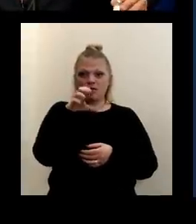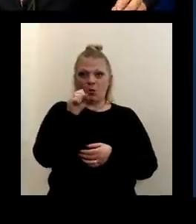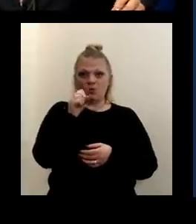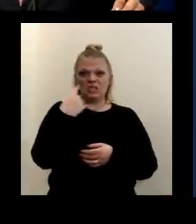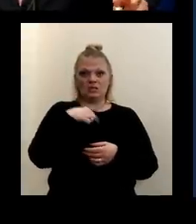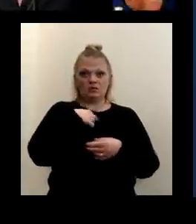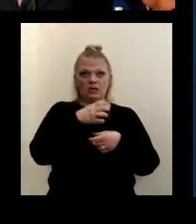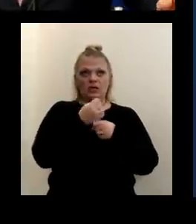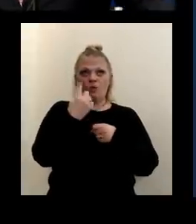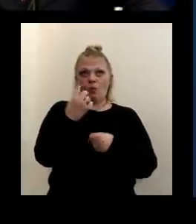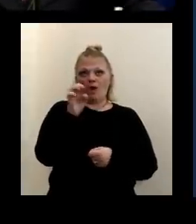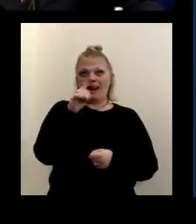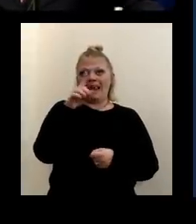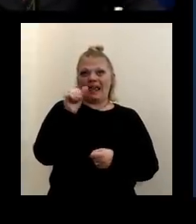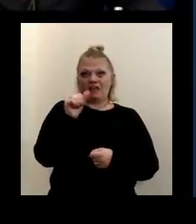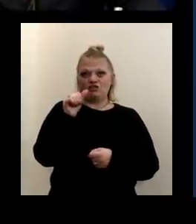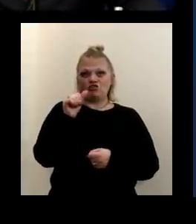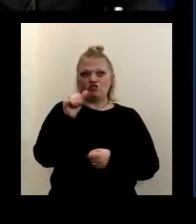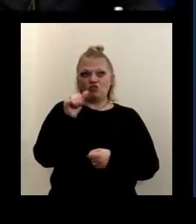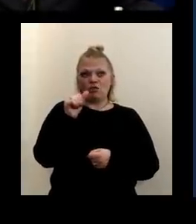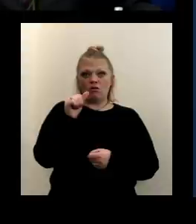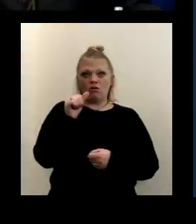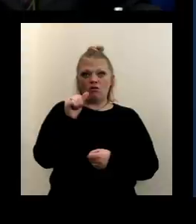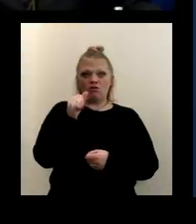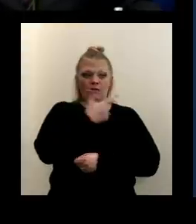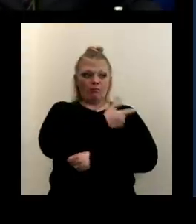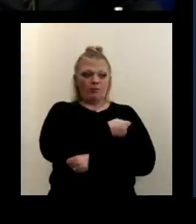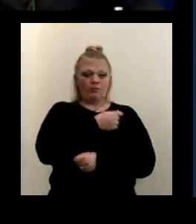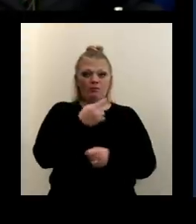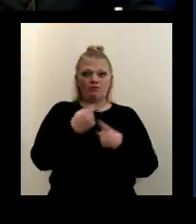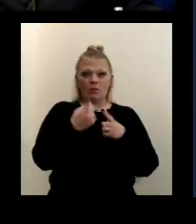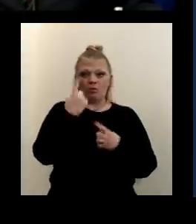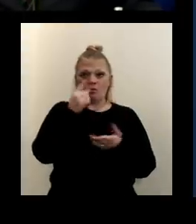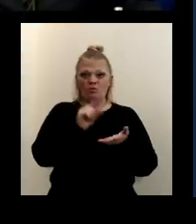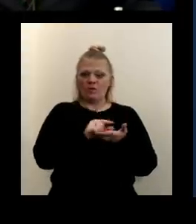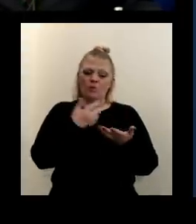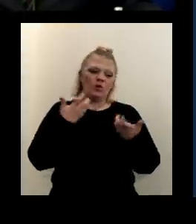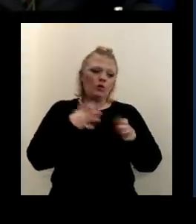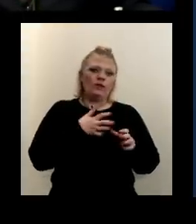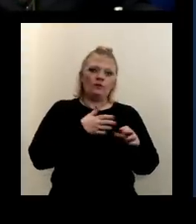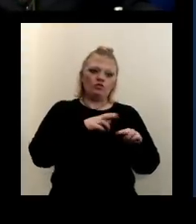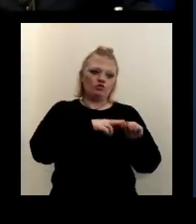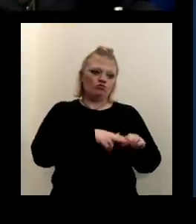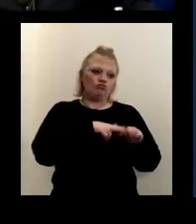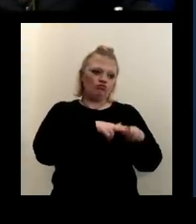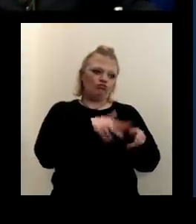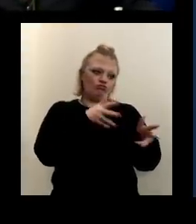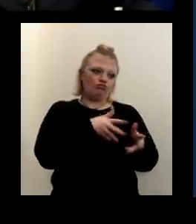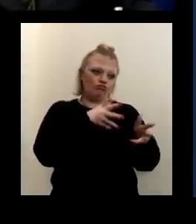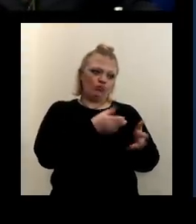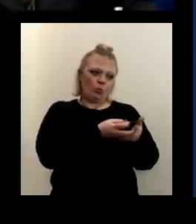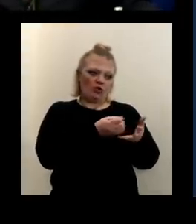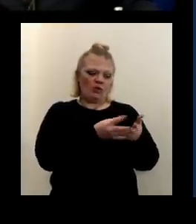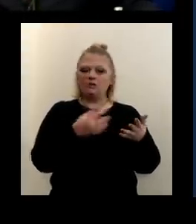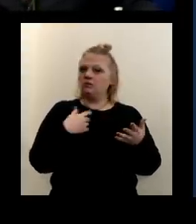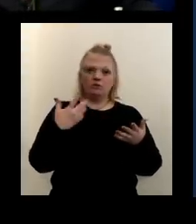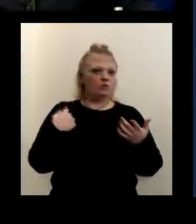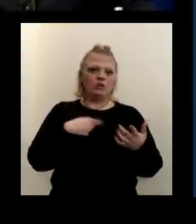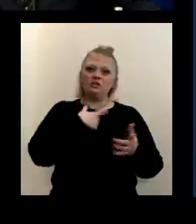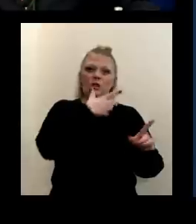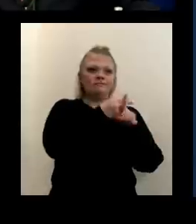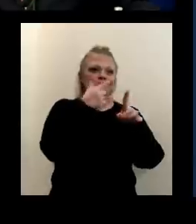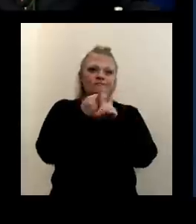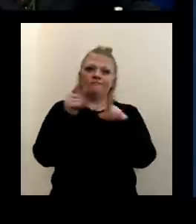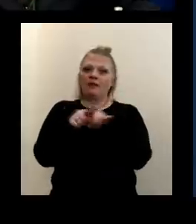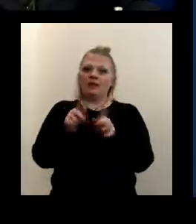dose in every vial. That's good, but we don't want these sitting there. We don't want them wasted and we just want to vaccinate as many people